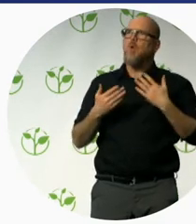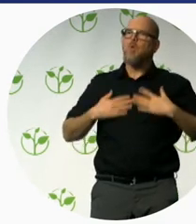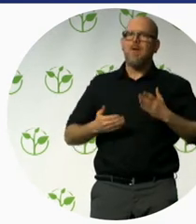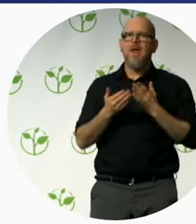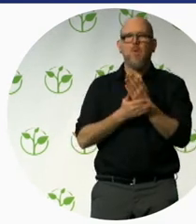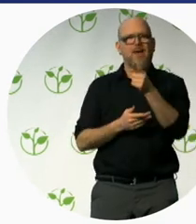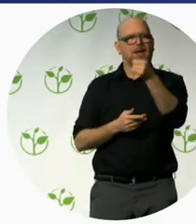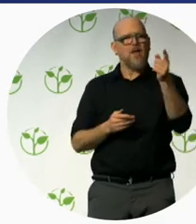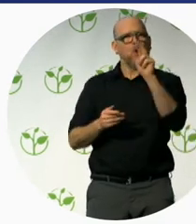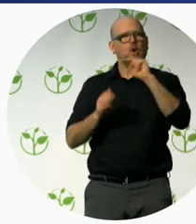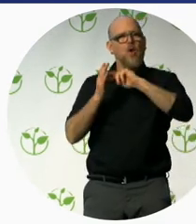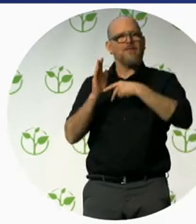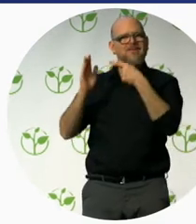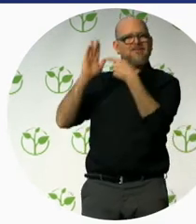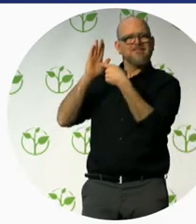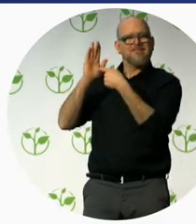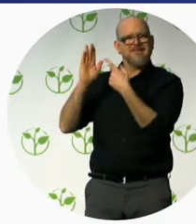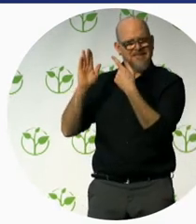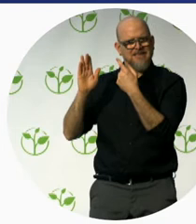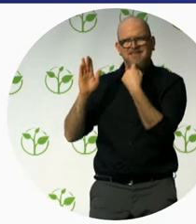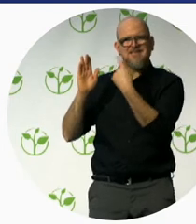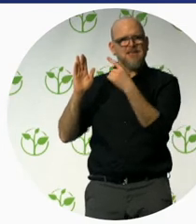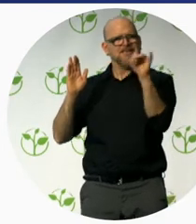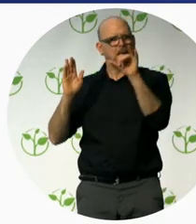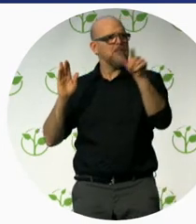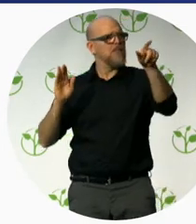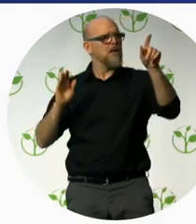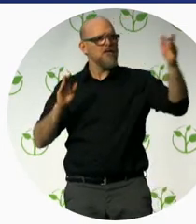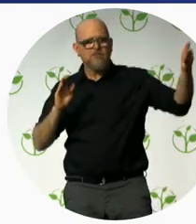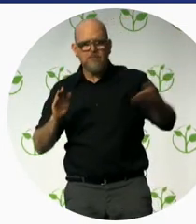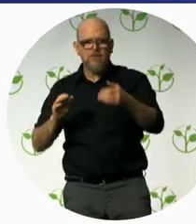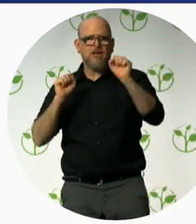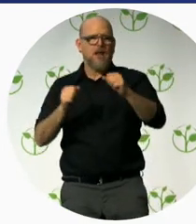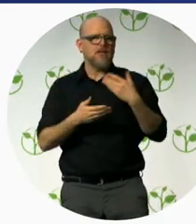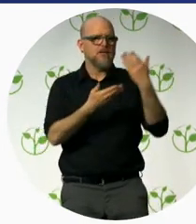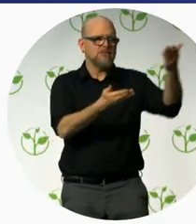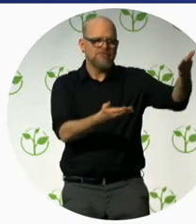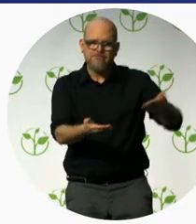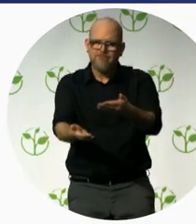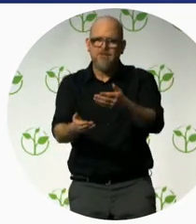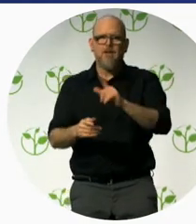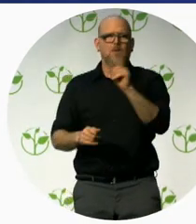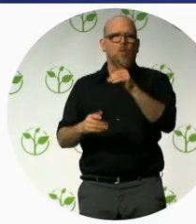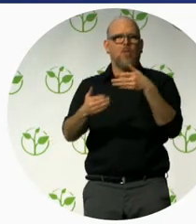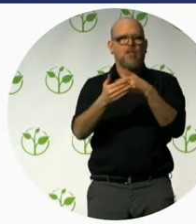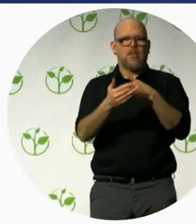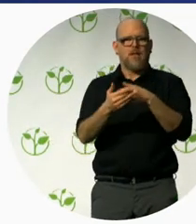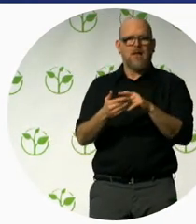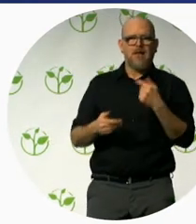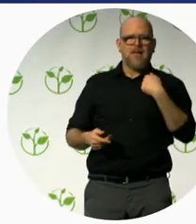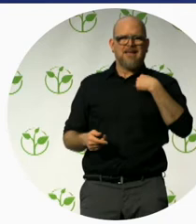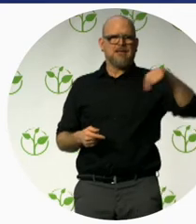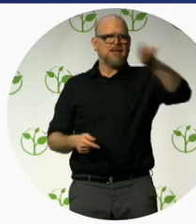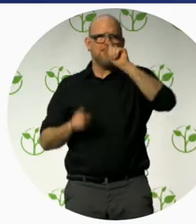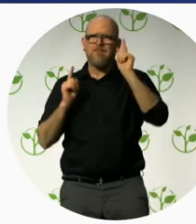right of person with disability which rules that states parties should take appropriate measure to ensure that